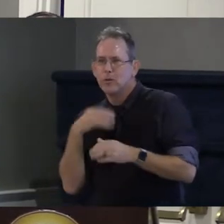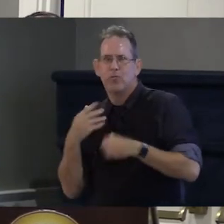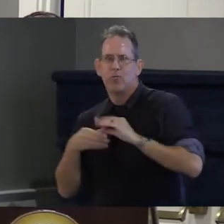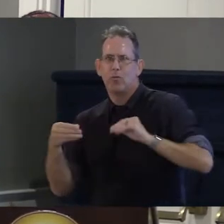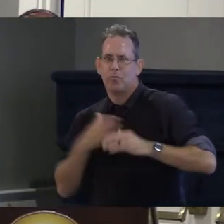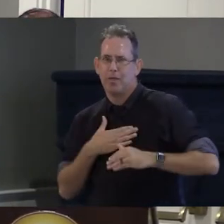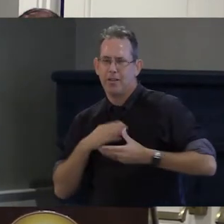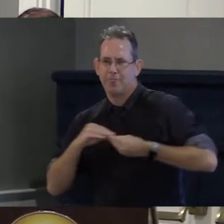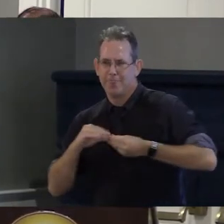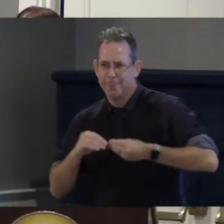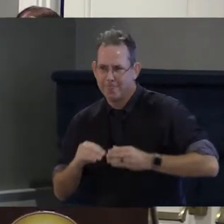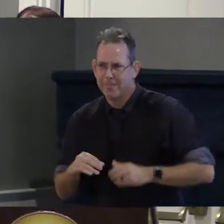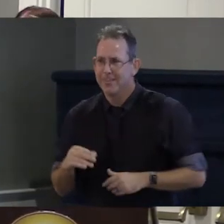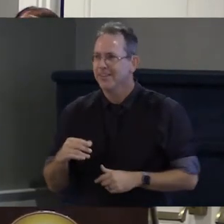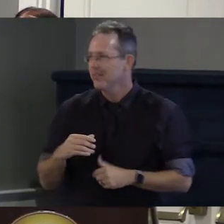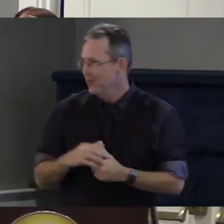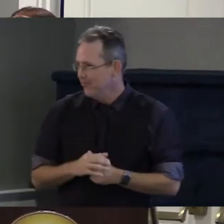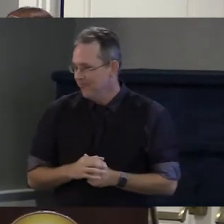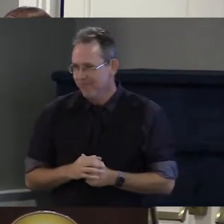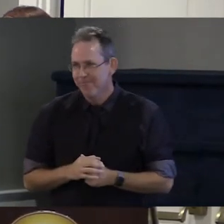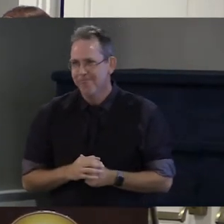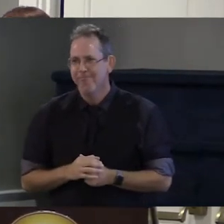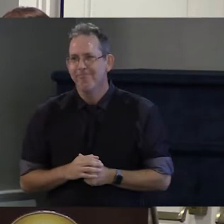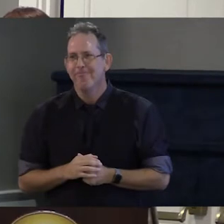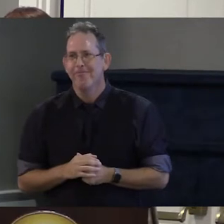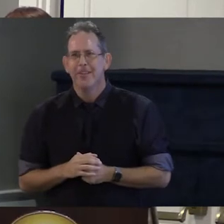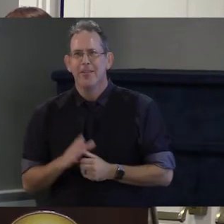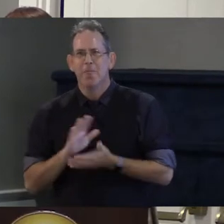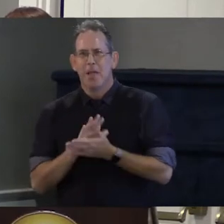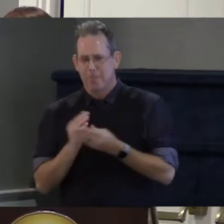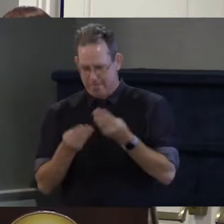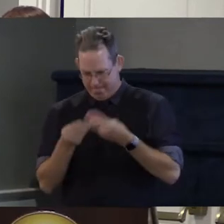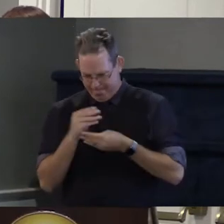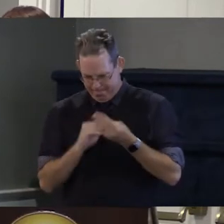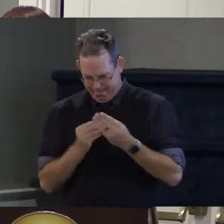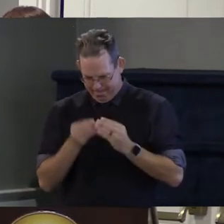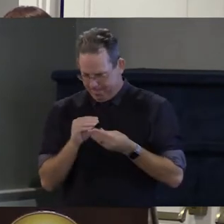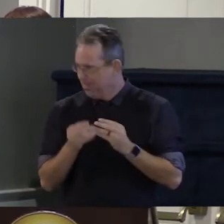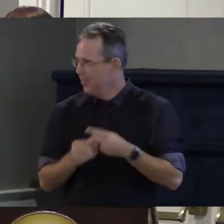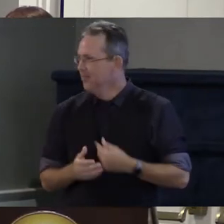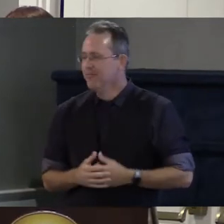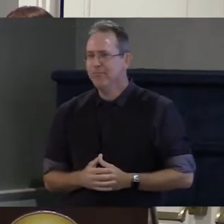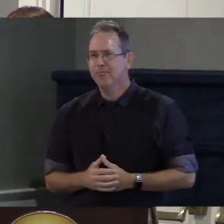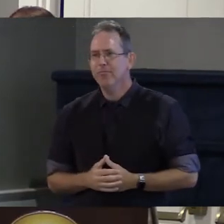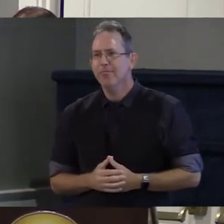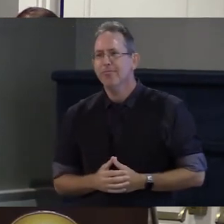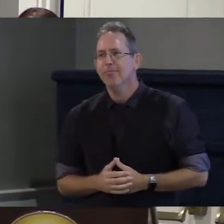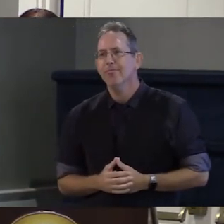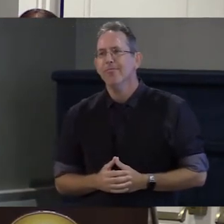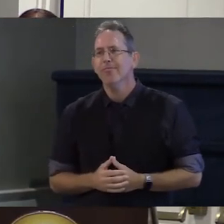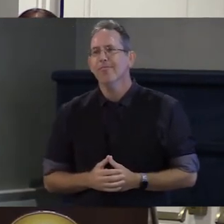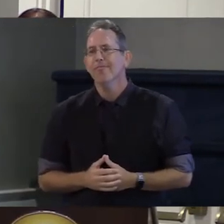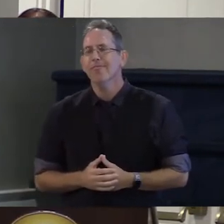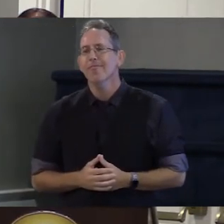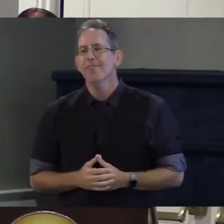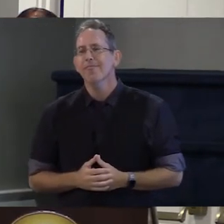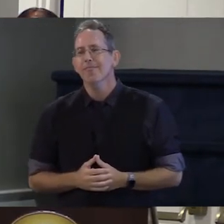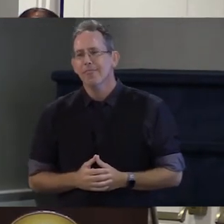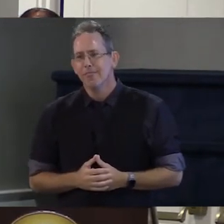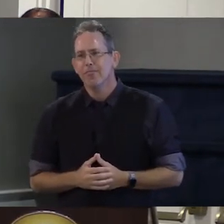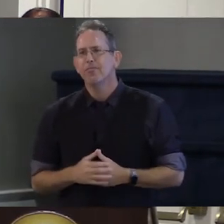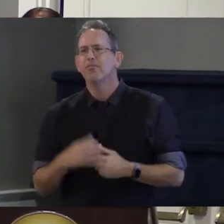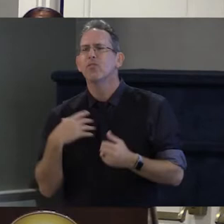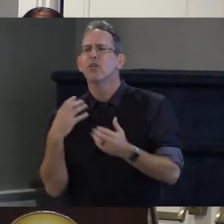let's see shuffle some paper here so it goes right into the mic I wanted to read the mission statement for the silk